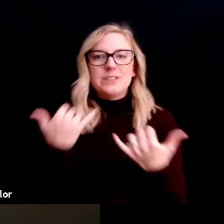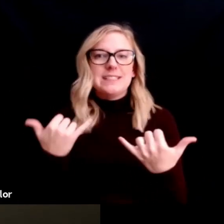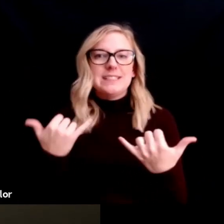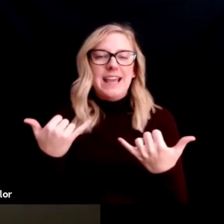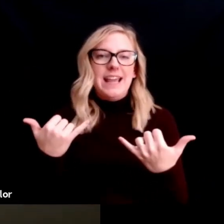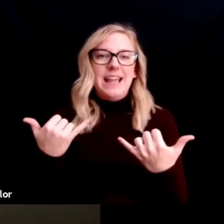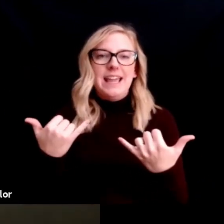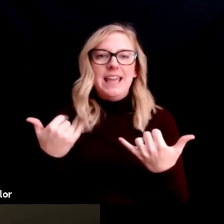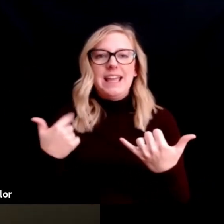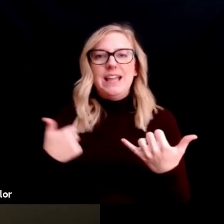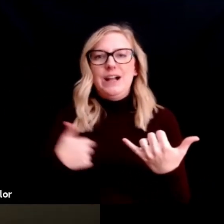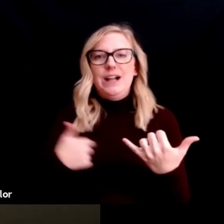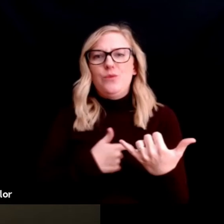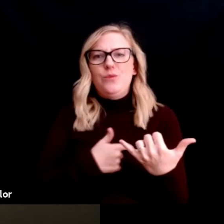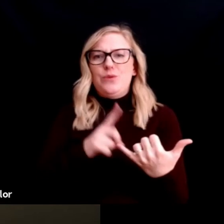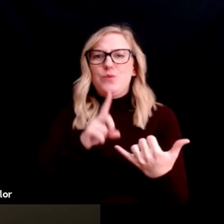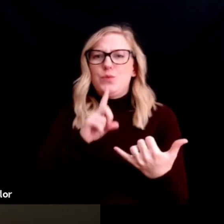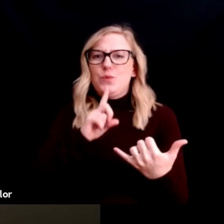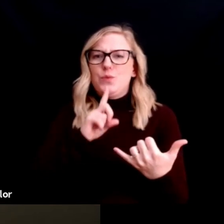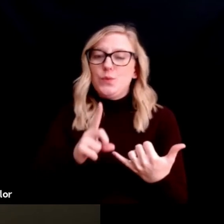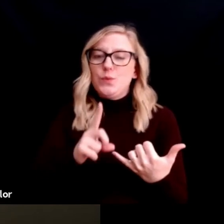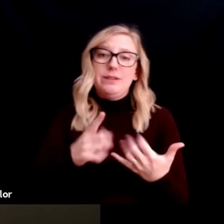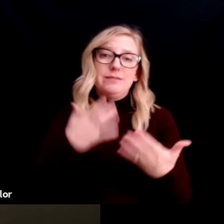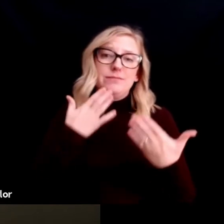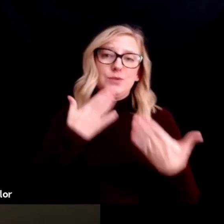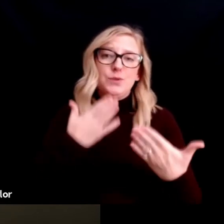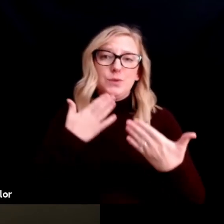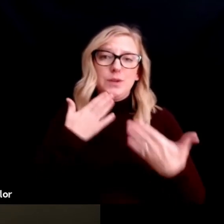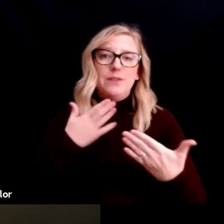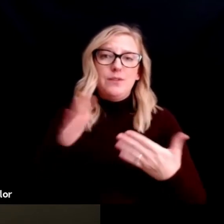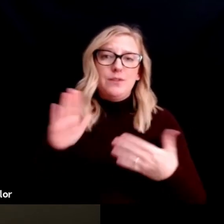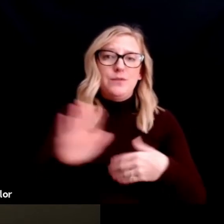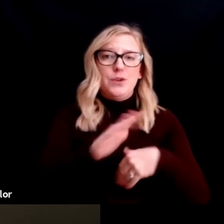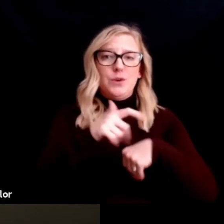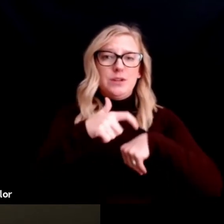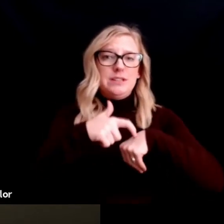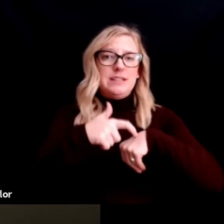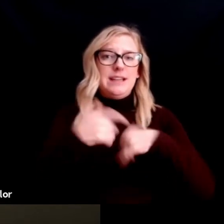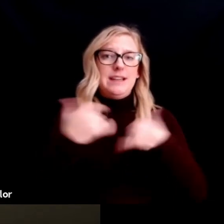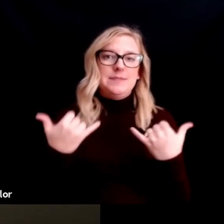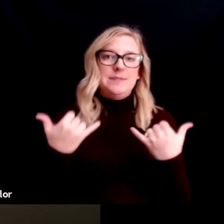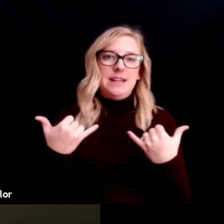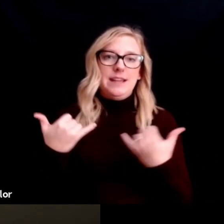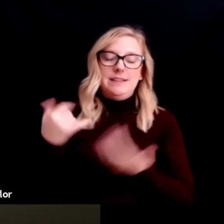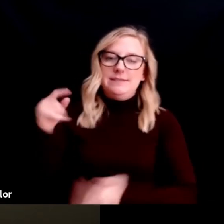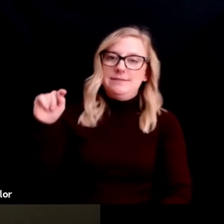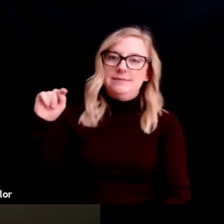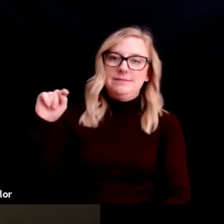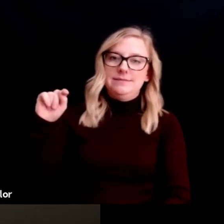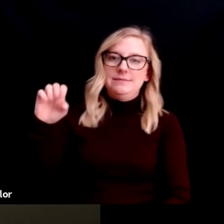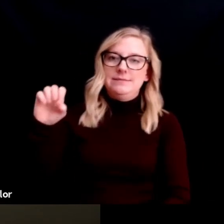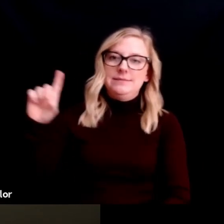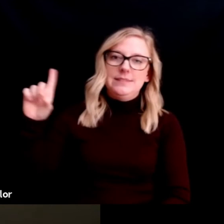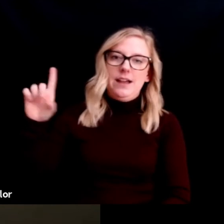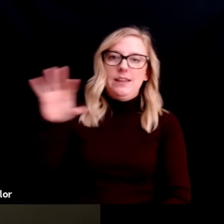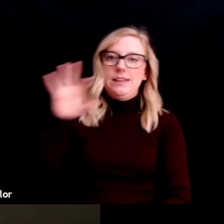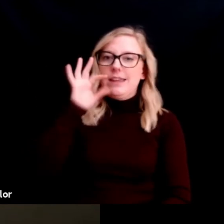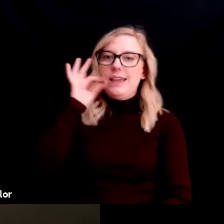so, so truly grateful for your time today. And Todd the cat, where he's still hanging out with us.